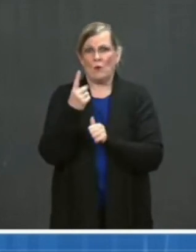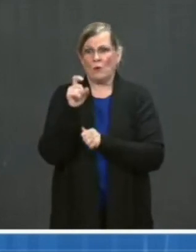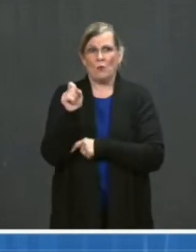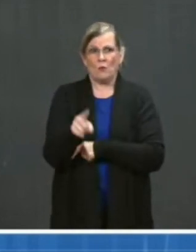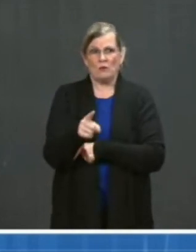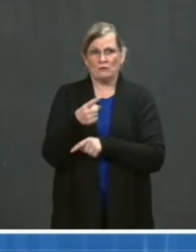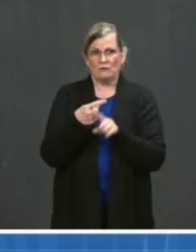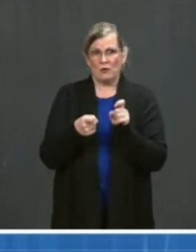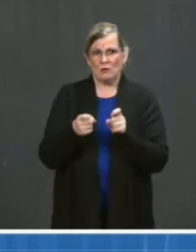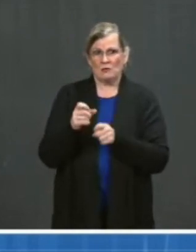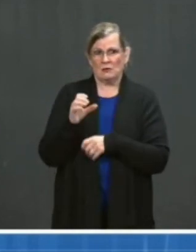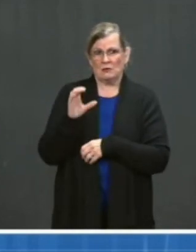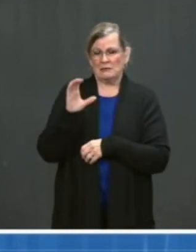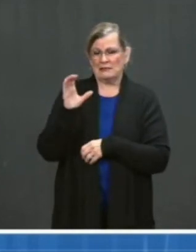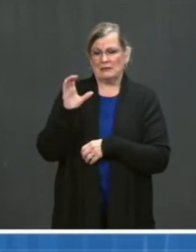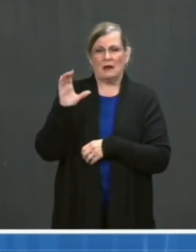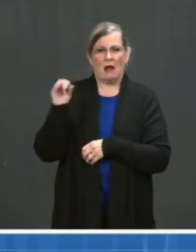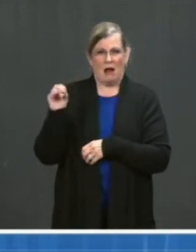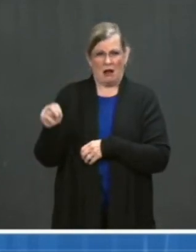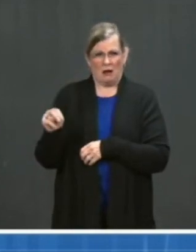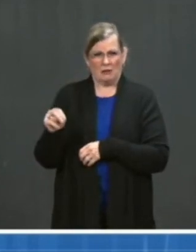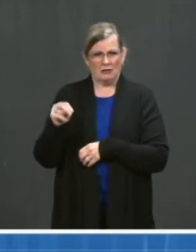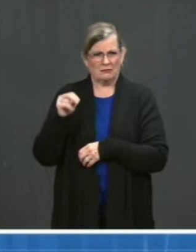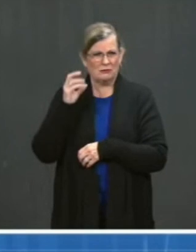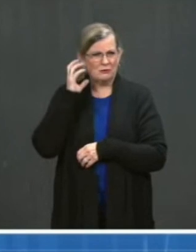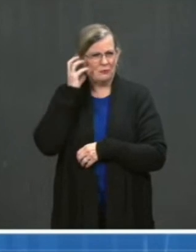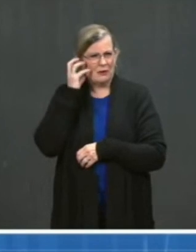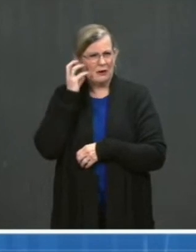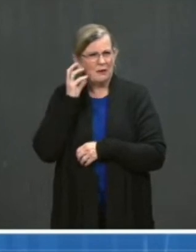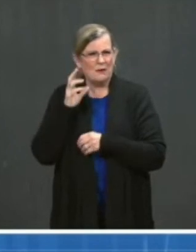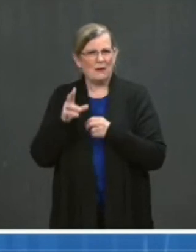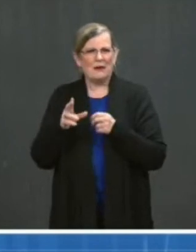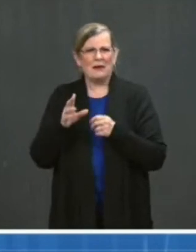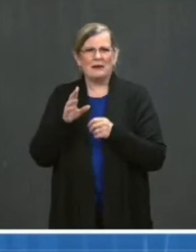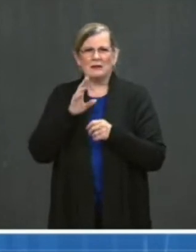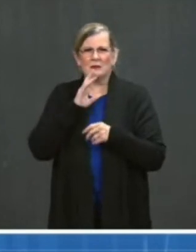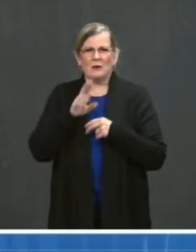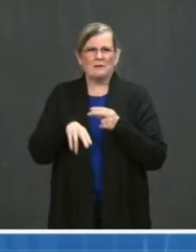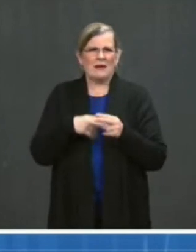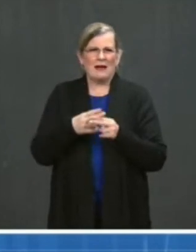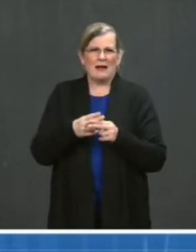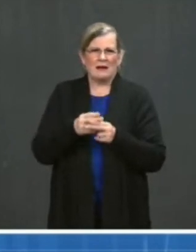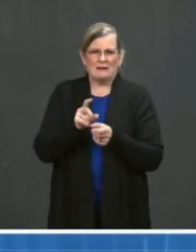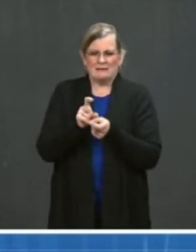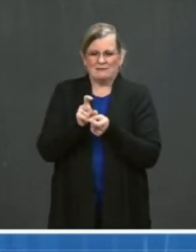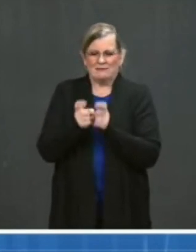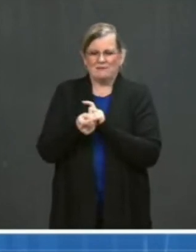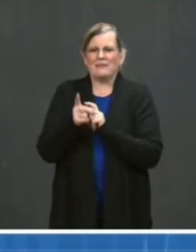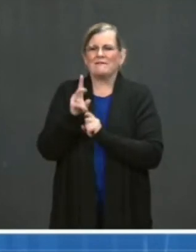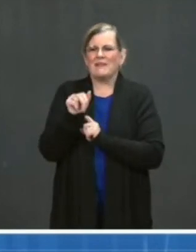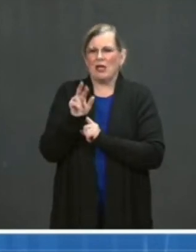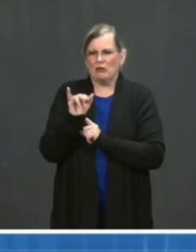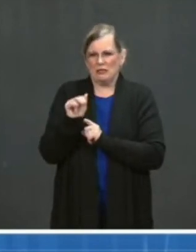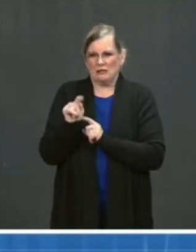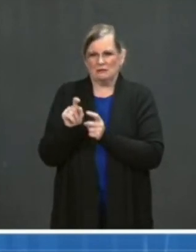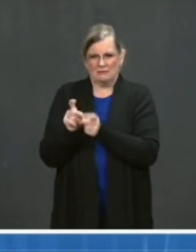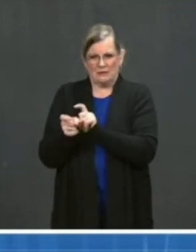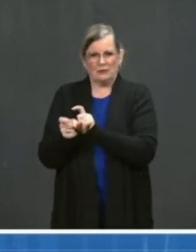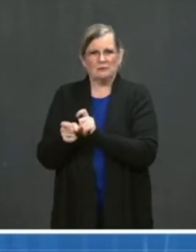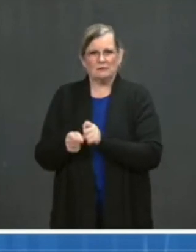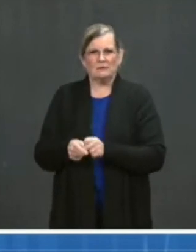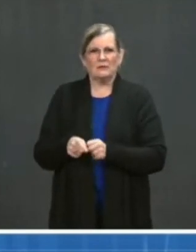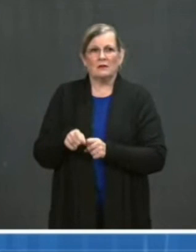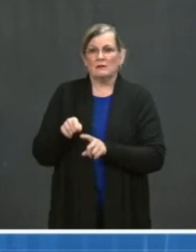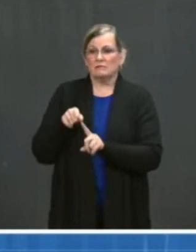New York Public Radio about the B1526 variant and its classification as a variant of interest, rather than a variant of concern.